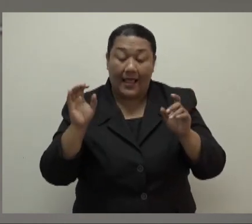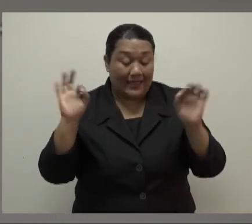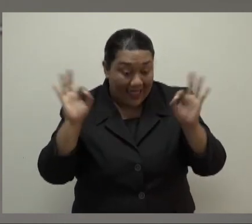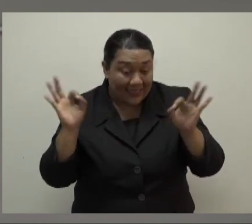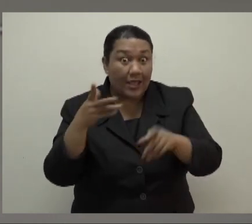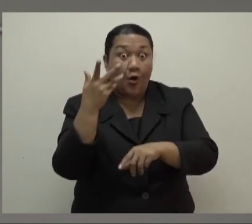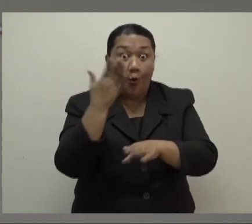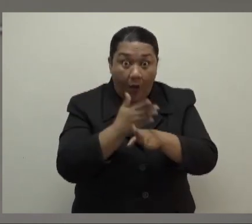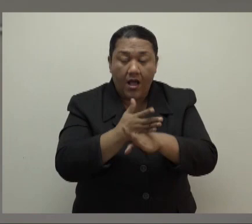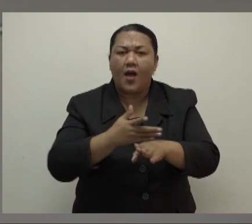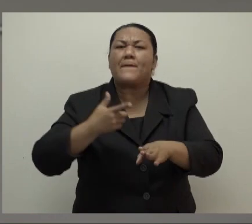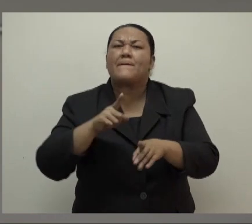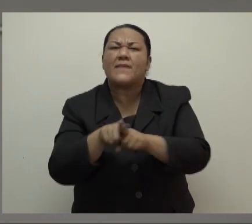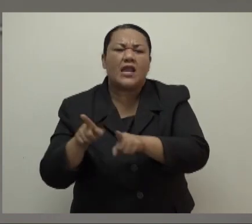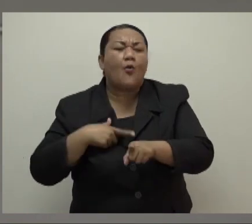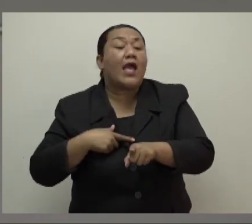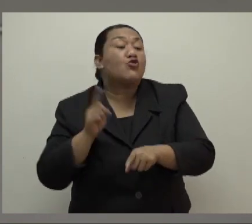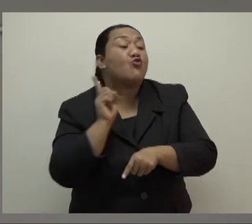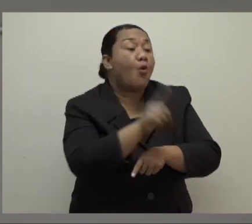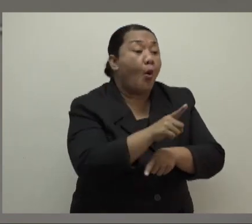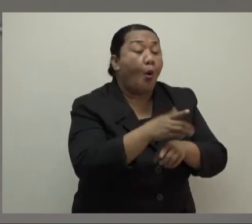So logically, it doesn't make sense what you're proposing.